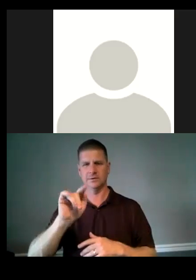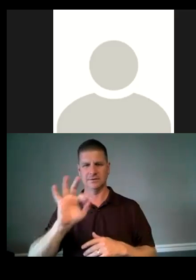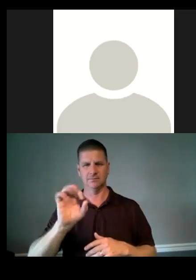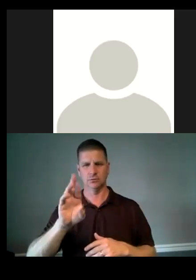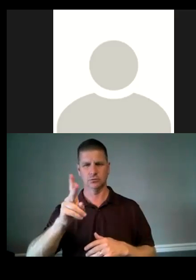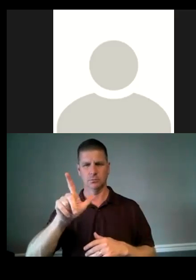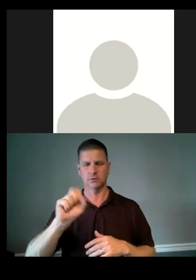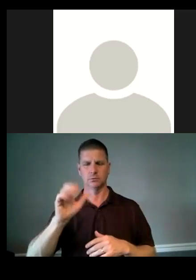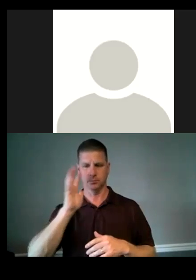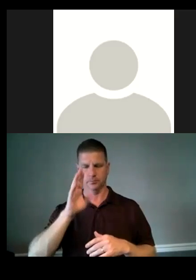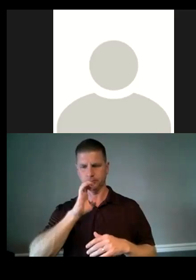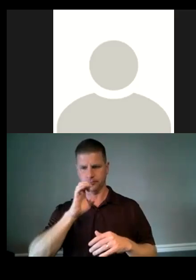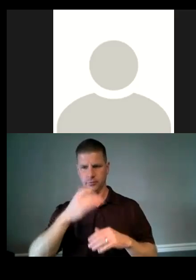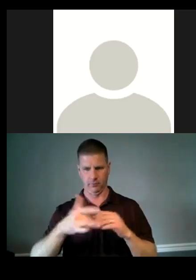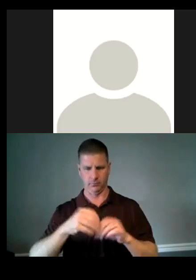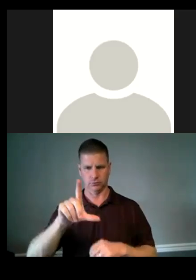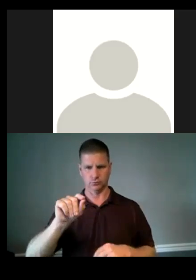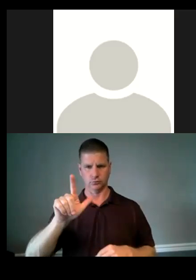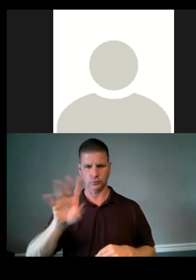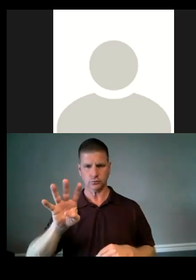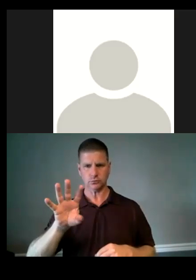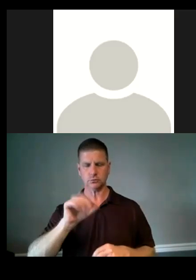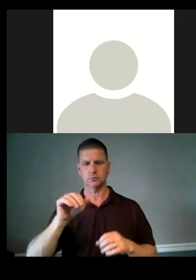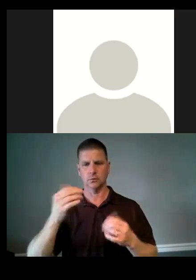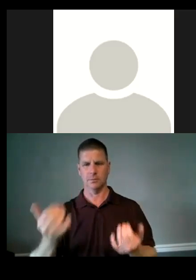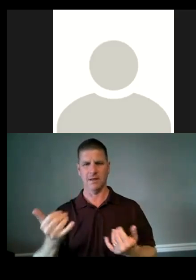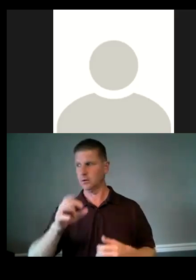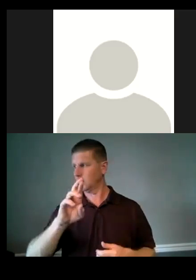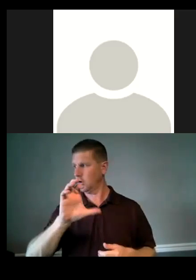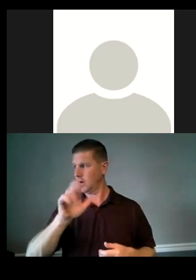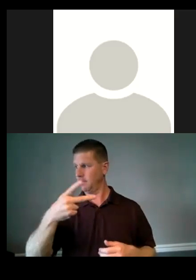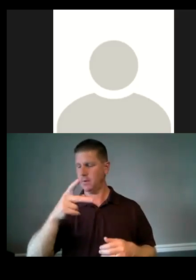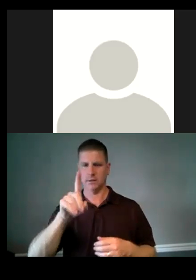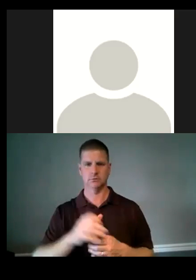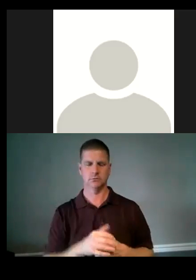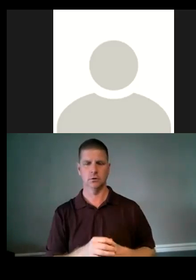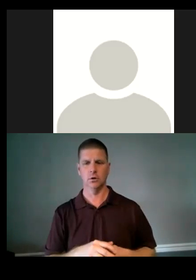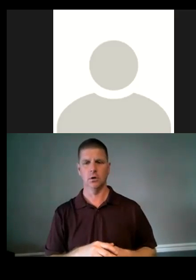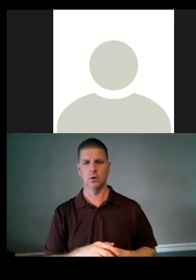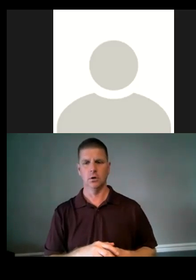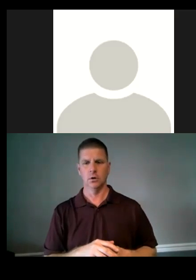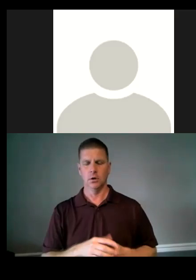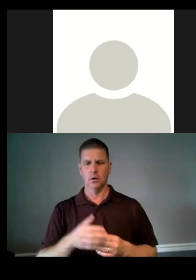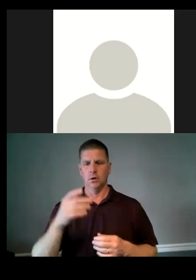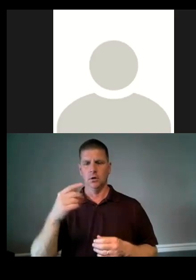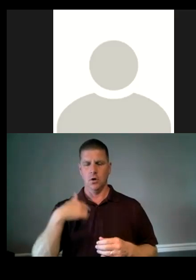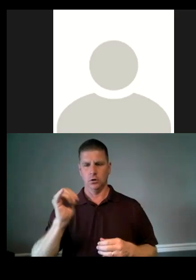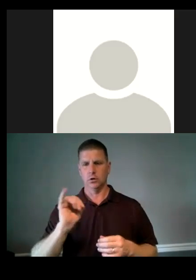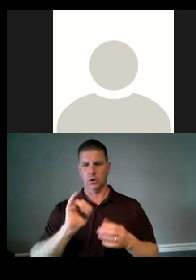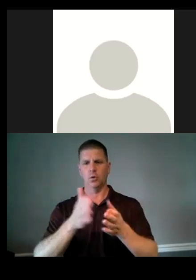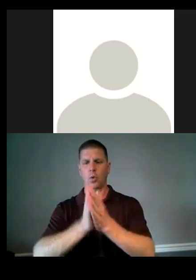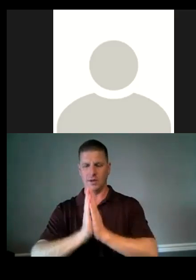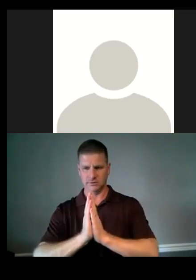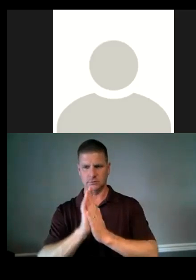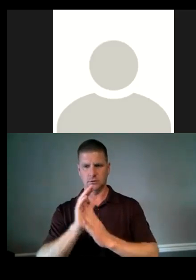in 20 or 2024 and a pending RCAP ask. Um, so again, uh, we are also requesting